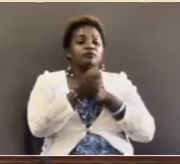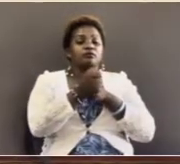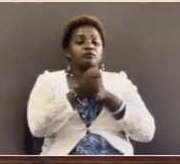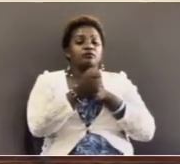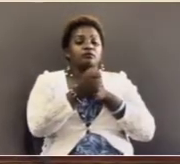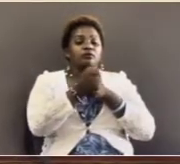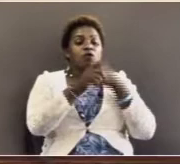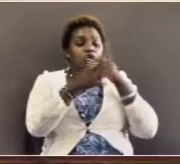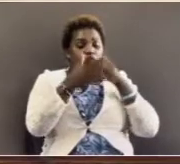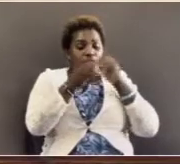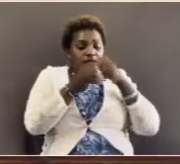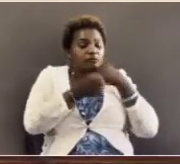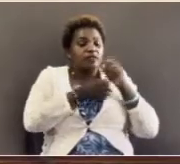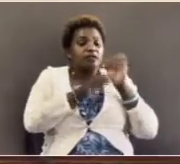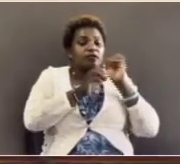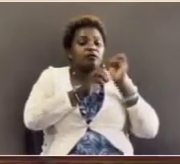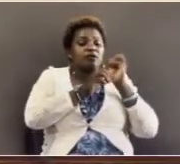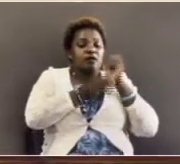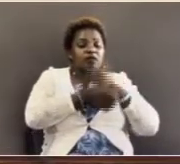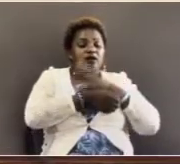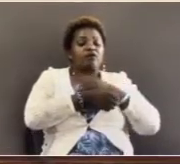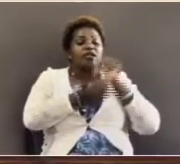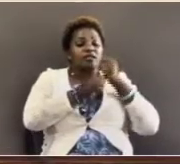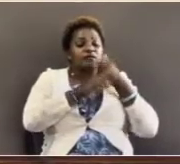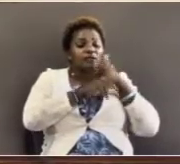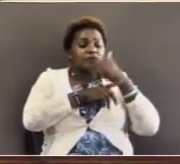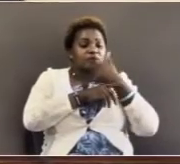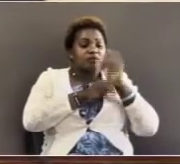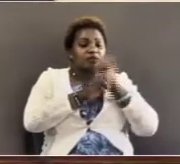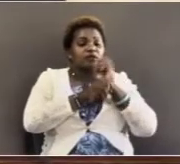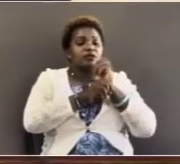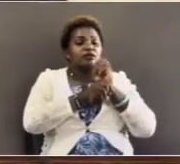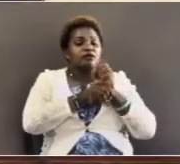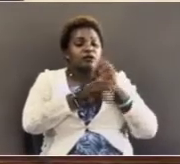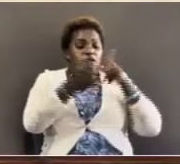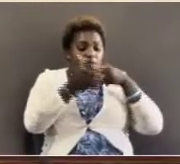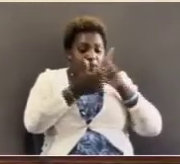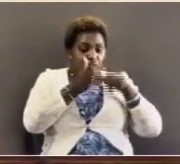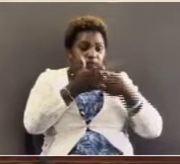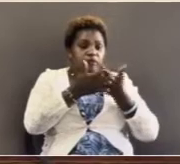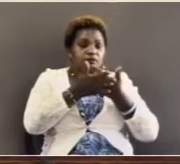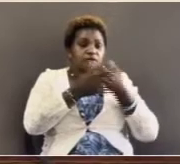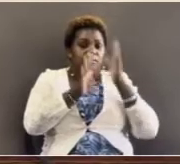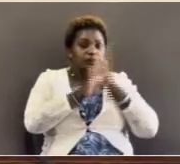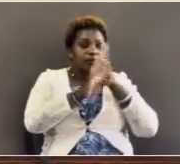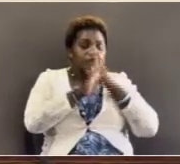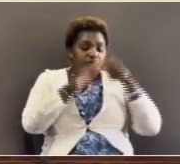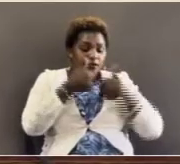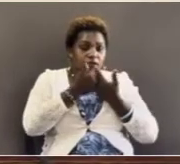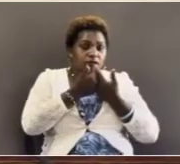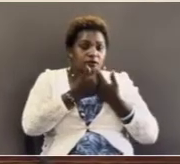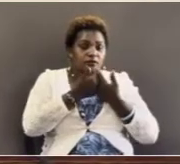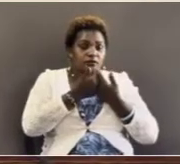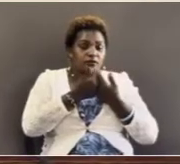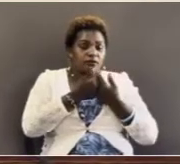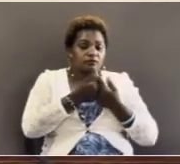What they did not say, and we were very afraid, so we heard ourselves. And even now,